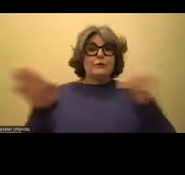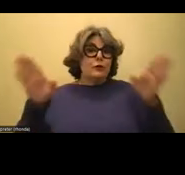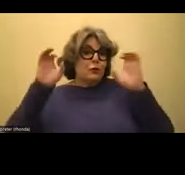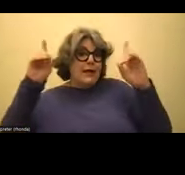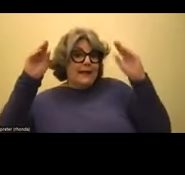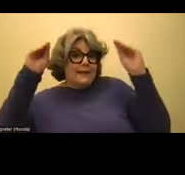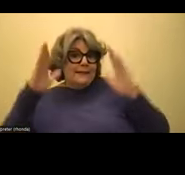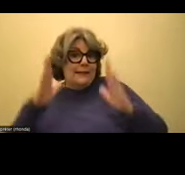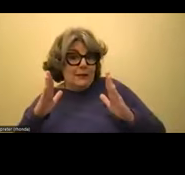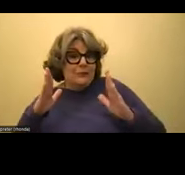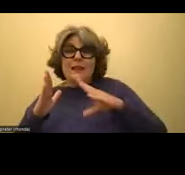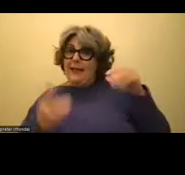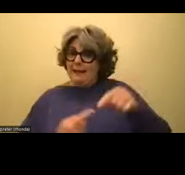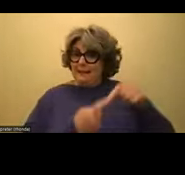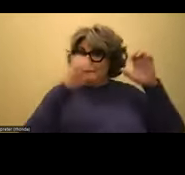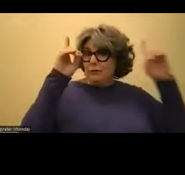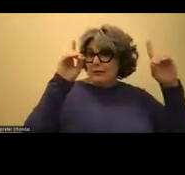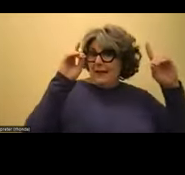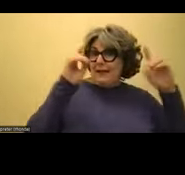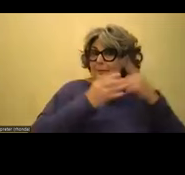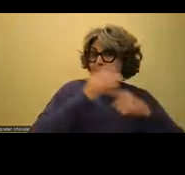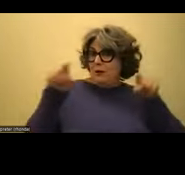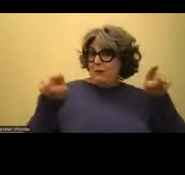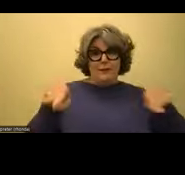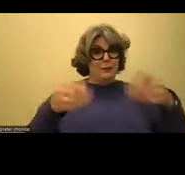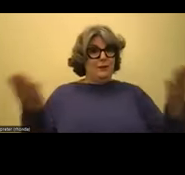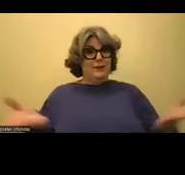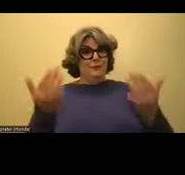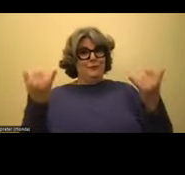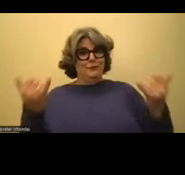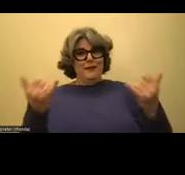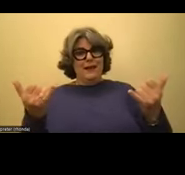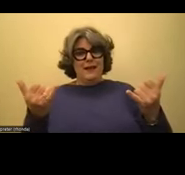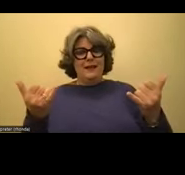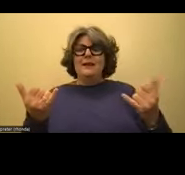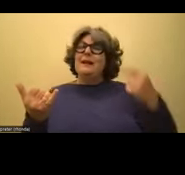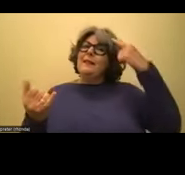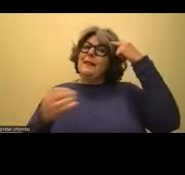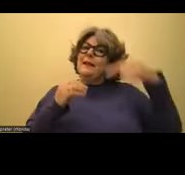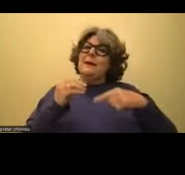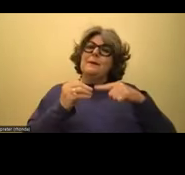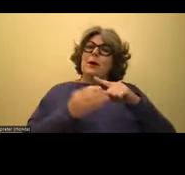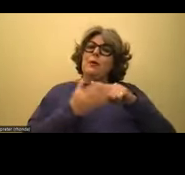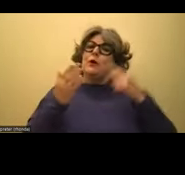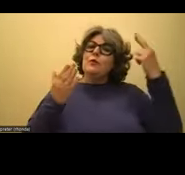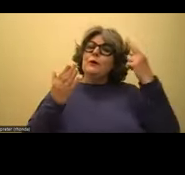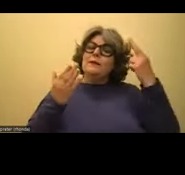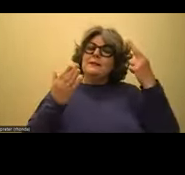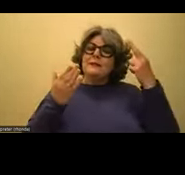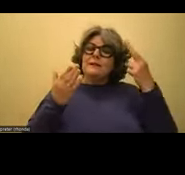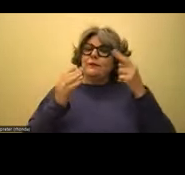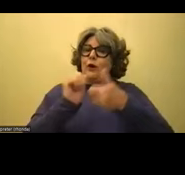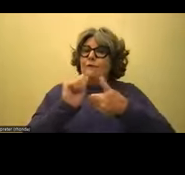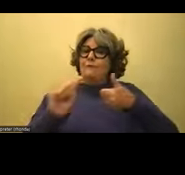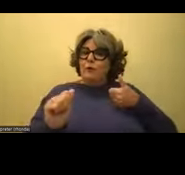teachers and for our special education teachers who are on this call, think about what are the reasons for task avoidance,